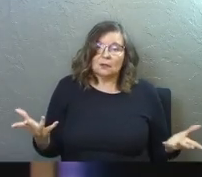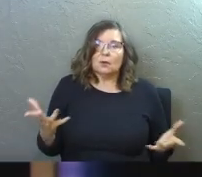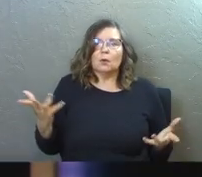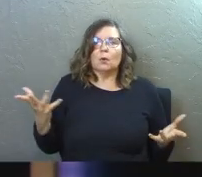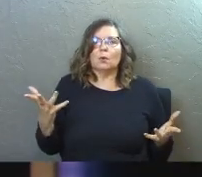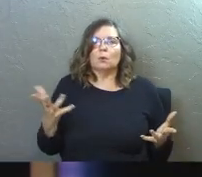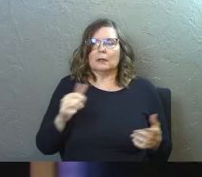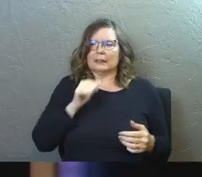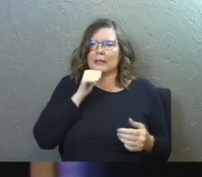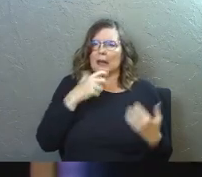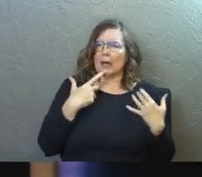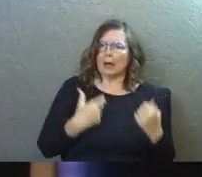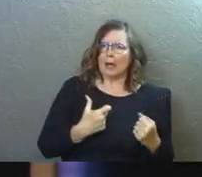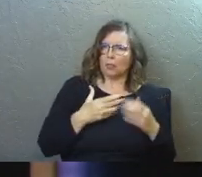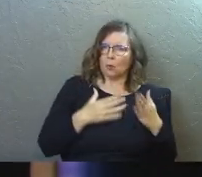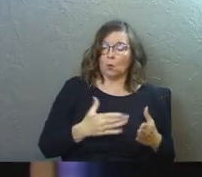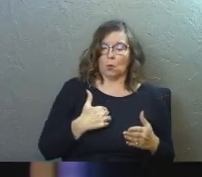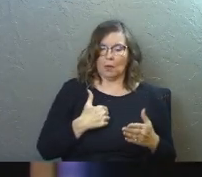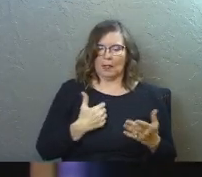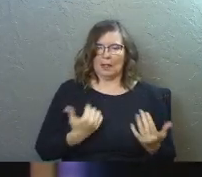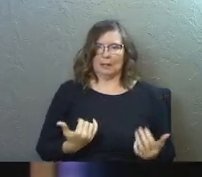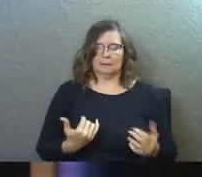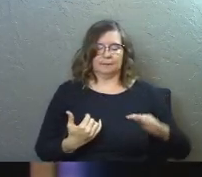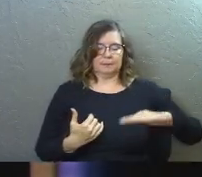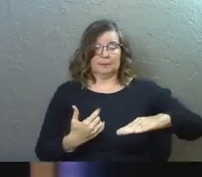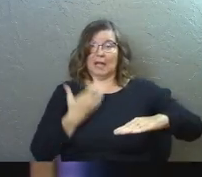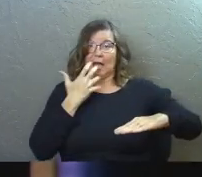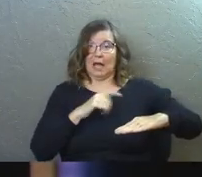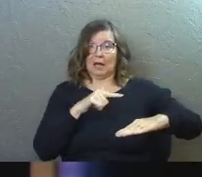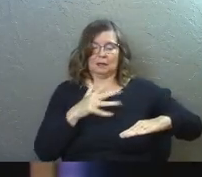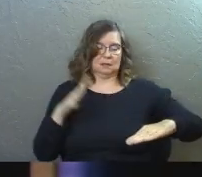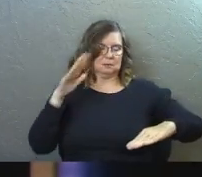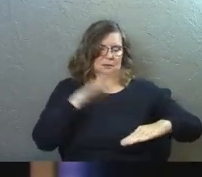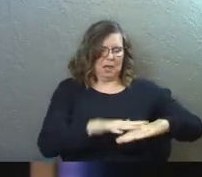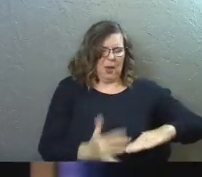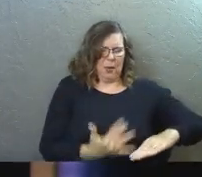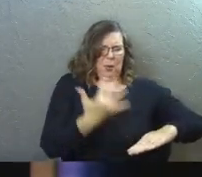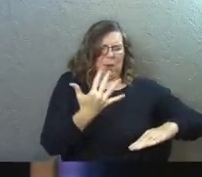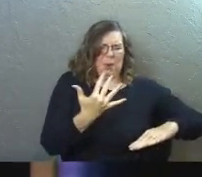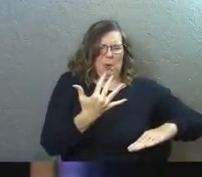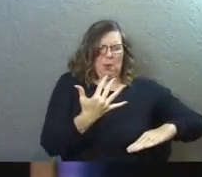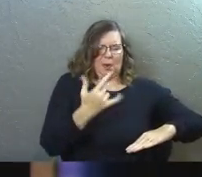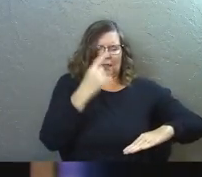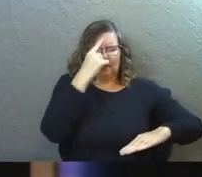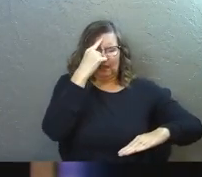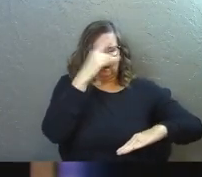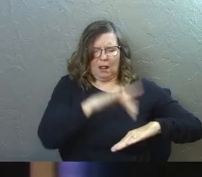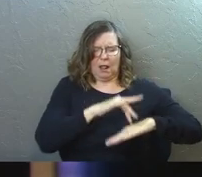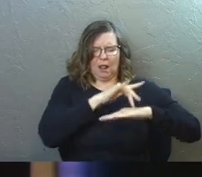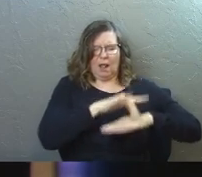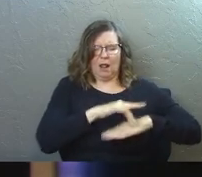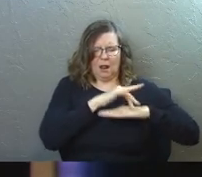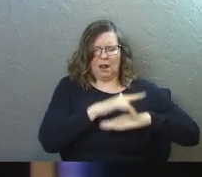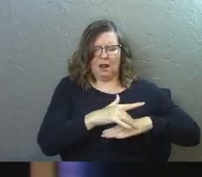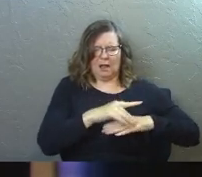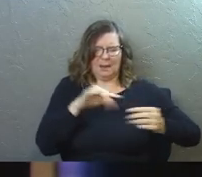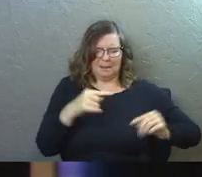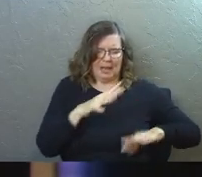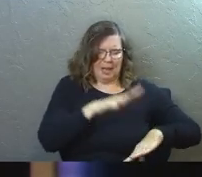What's the unhealthy road? Well, I burn my hand on the stove and then I relive the pain over and over and over again and I replay it.